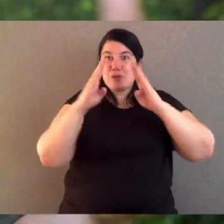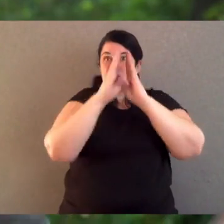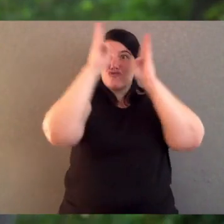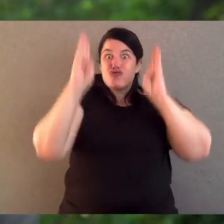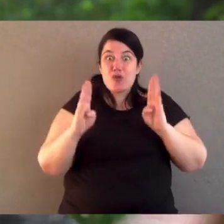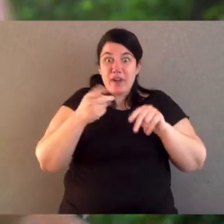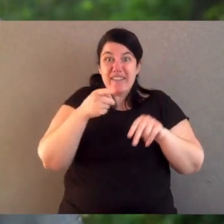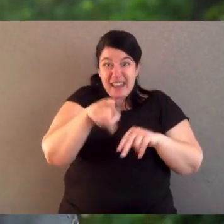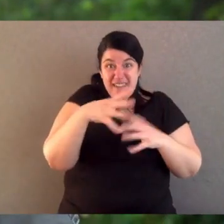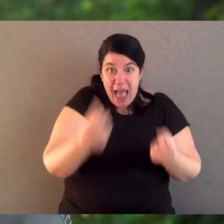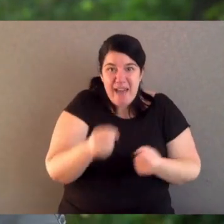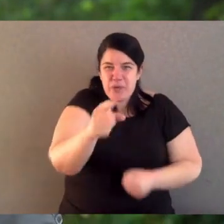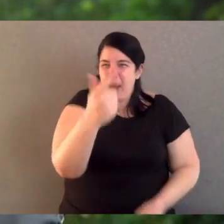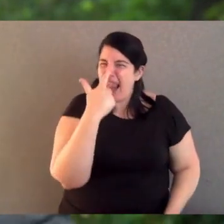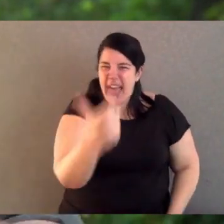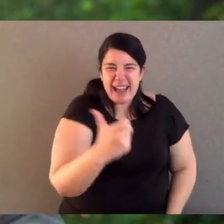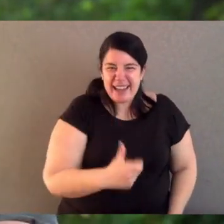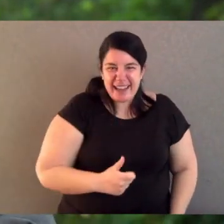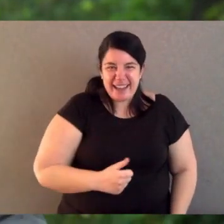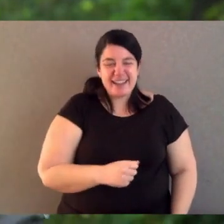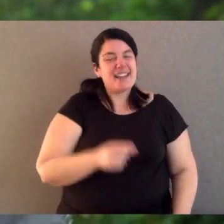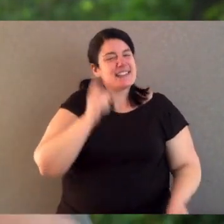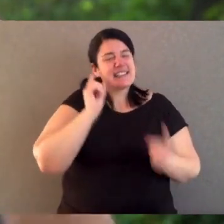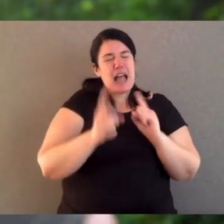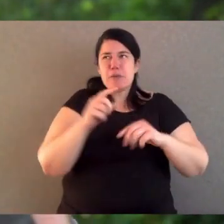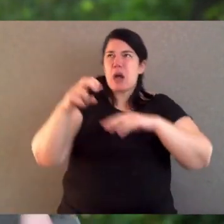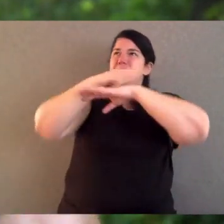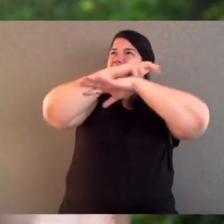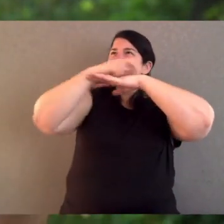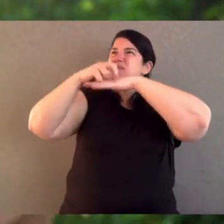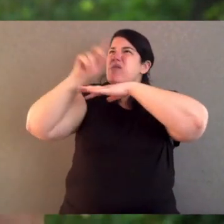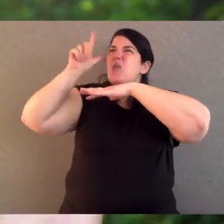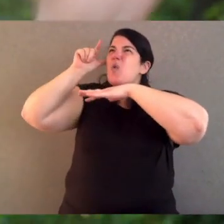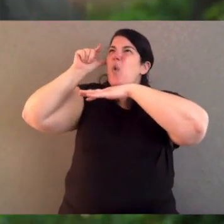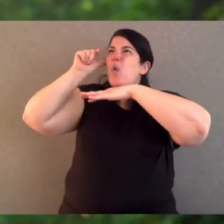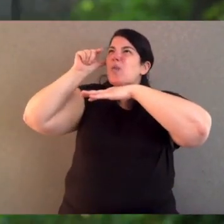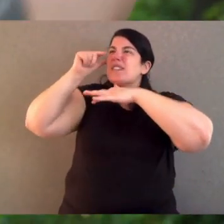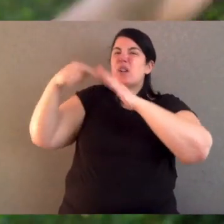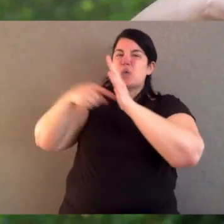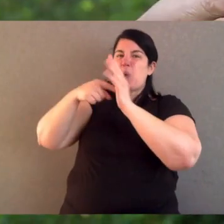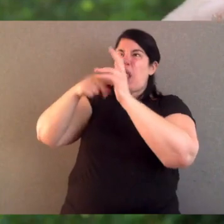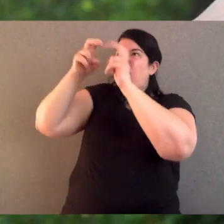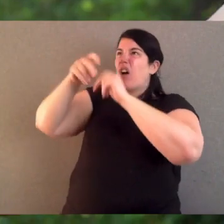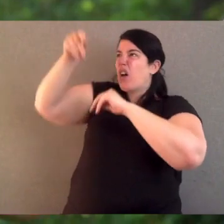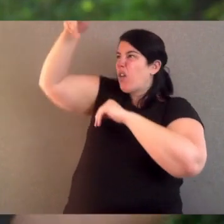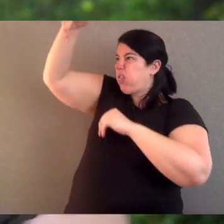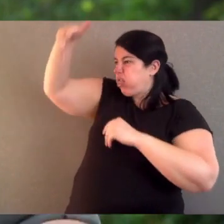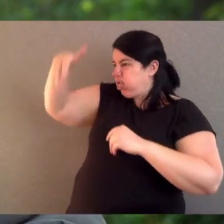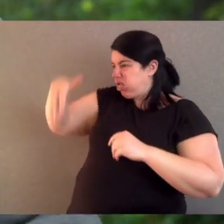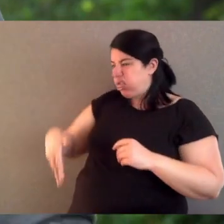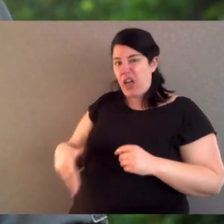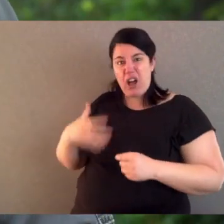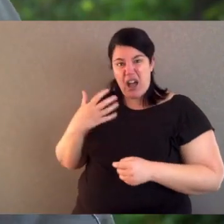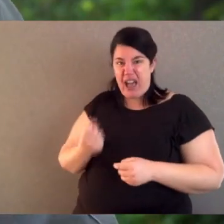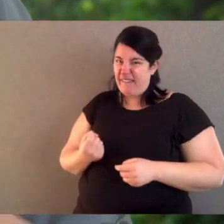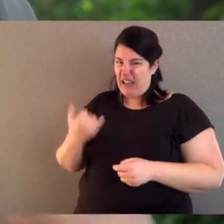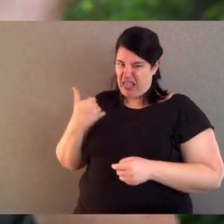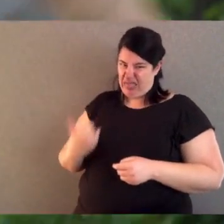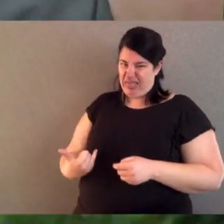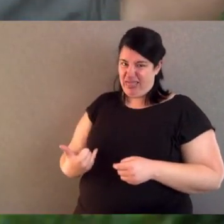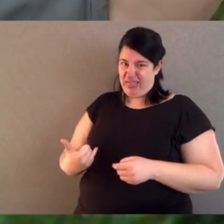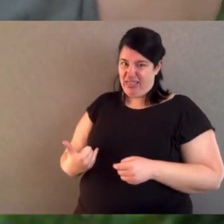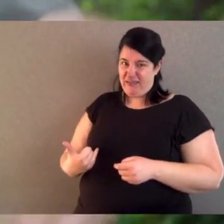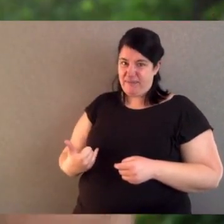I think you're lucky if you've got a possum in your roof, but sometimes they can make so much noise and they can go to the toilet and it'll come down the wall. But you can put